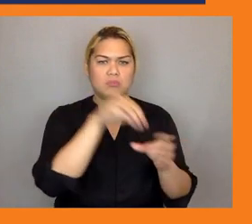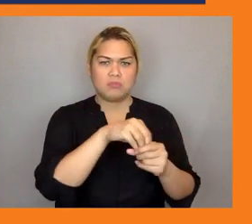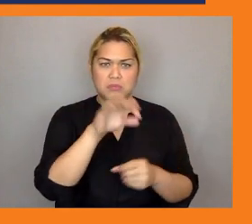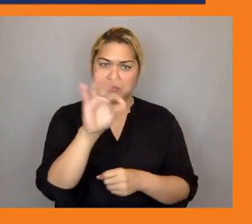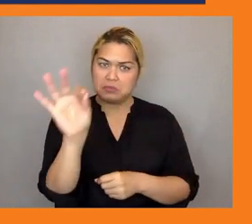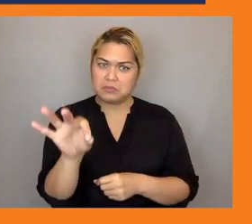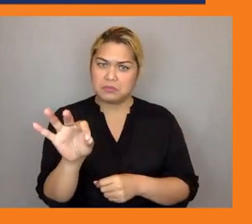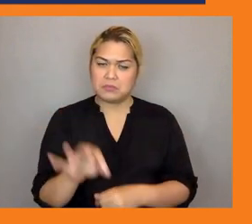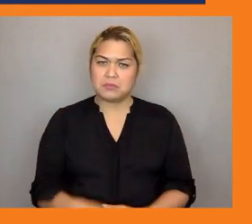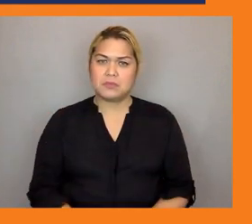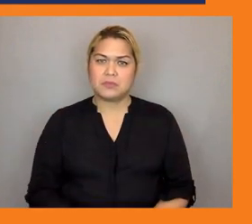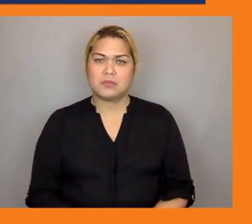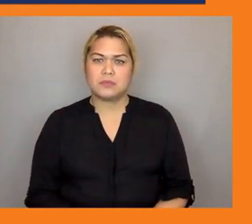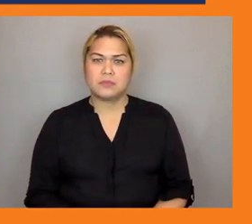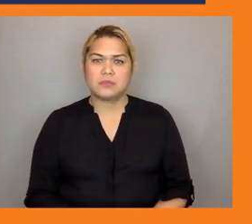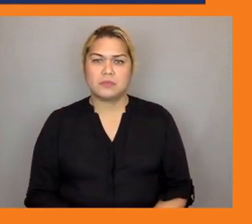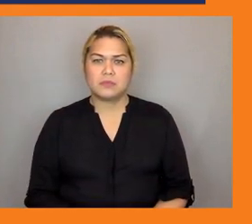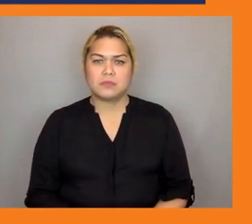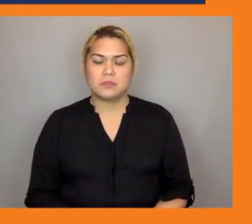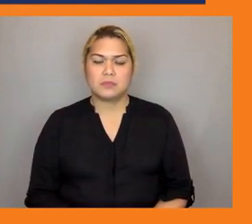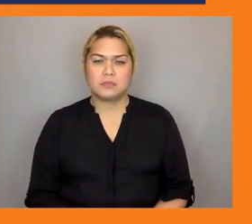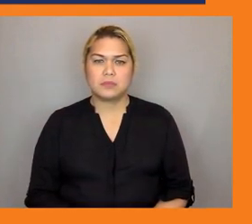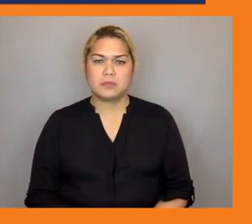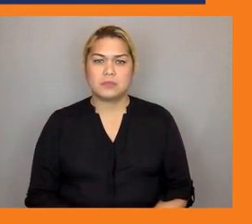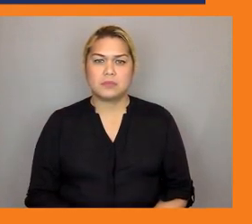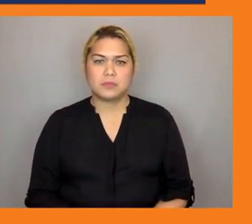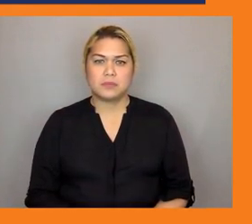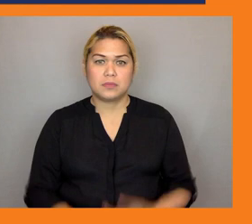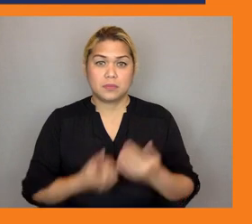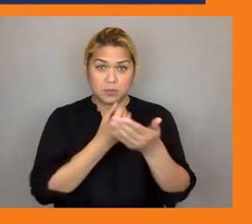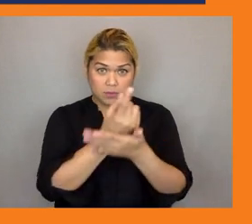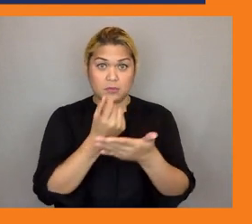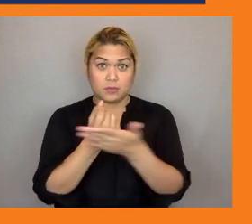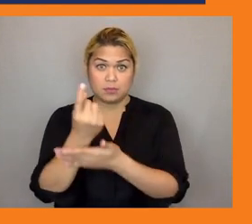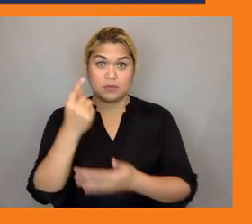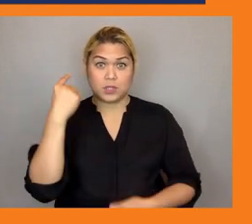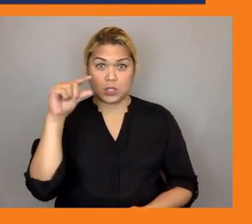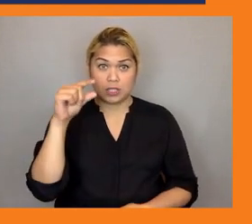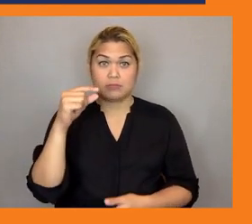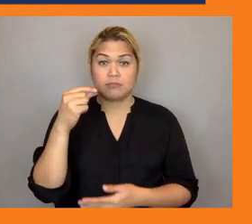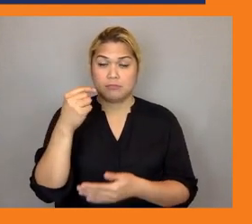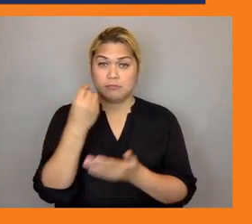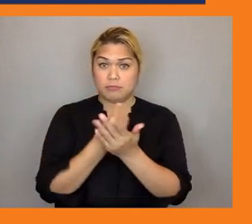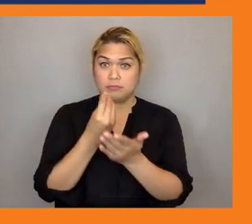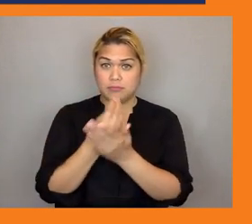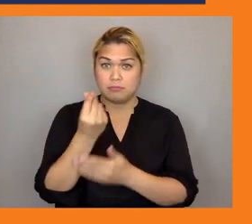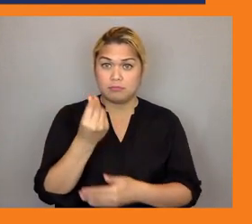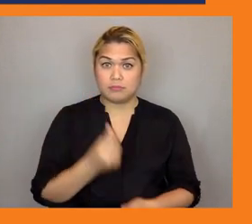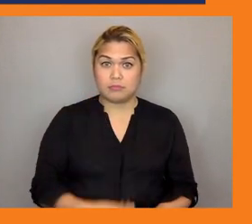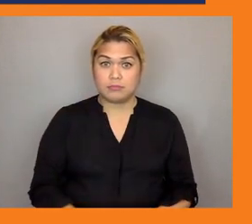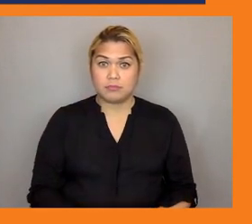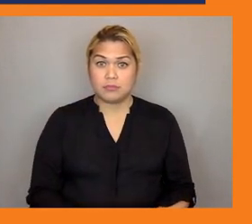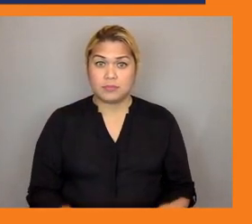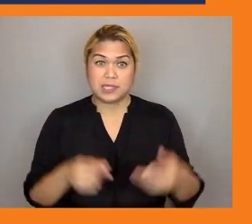opportunities actually for for greening economy lie also in the rural economy and with regard to the sectors that are relevant